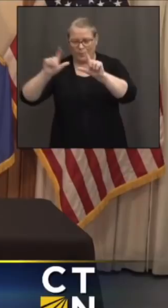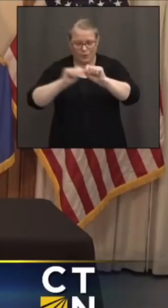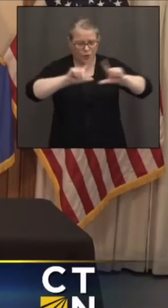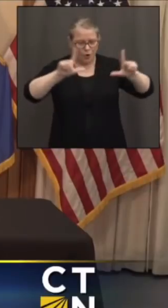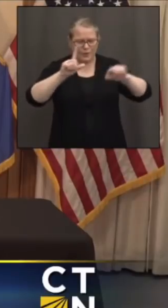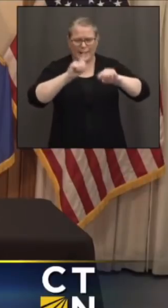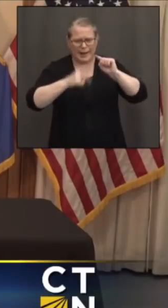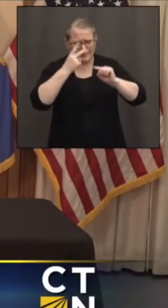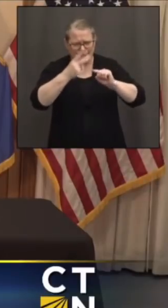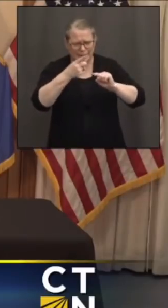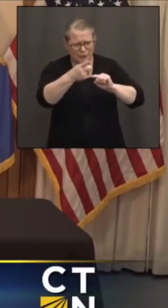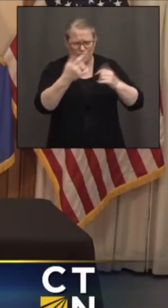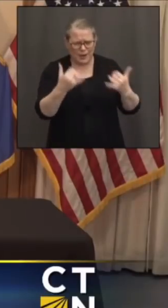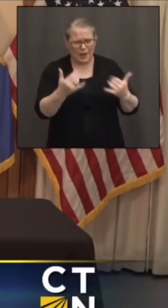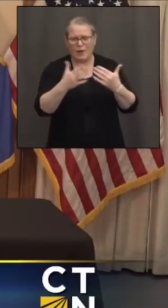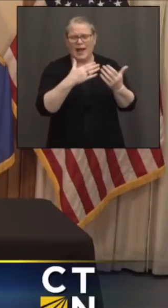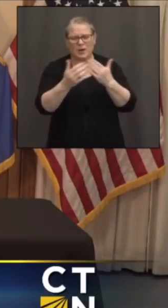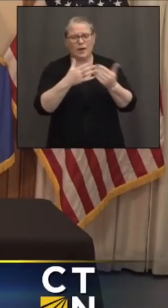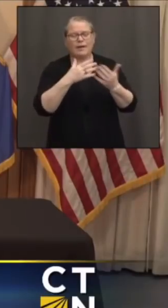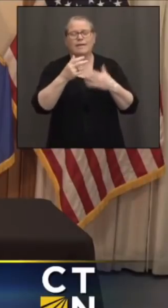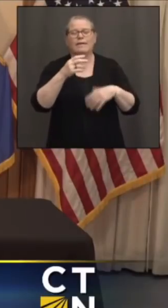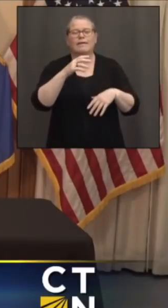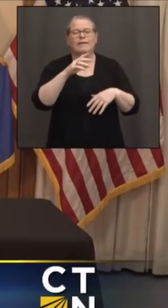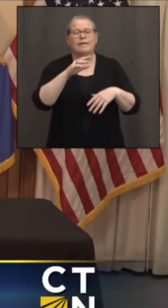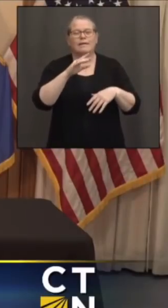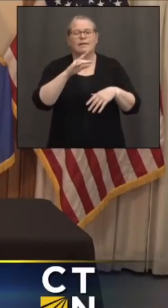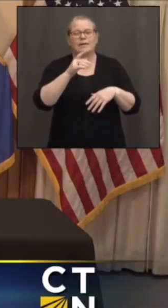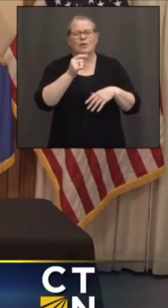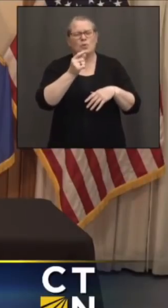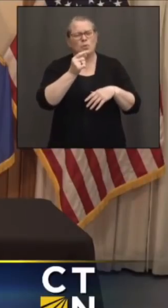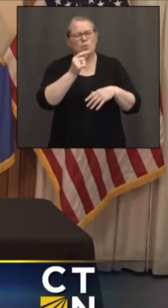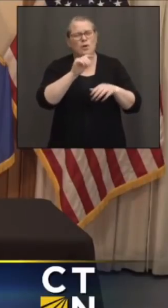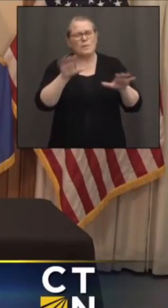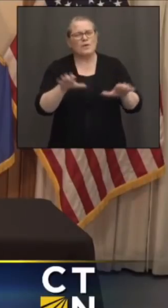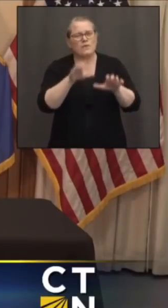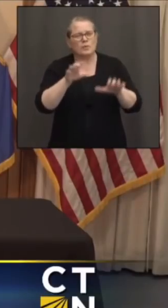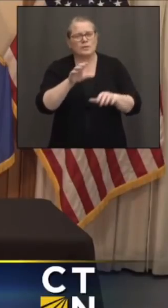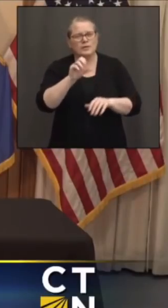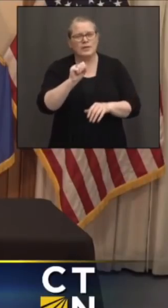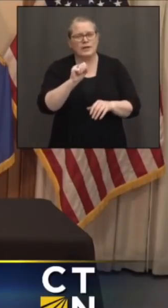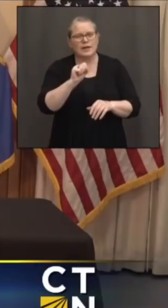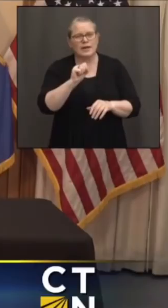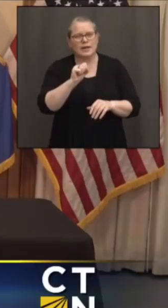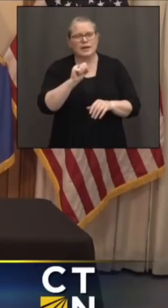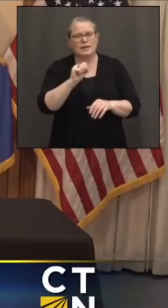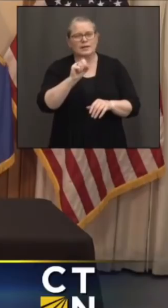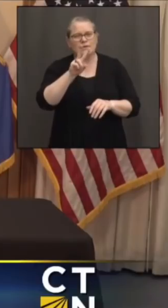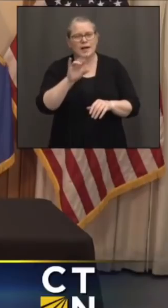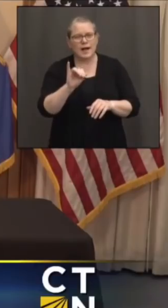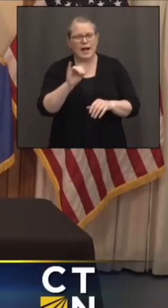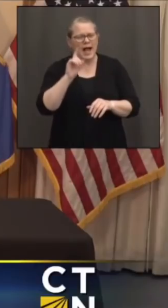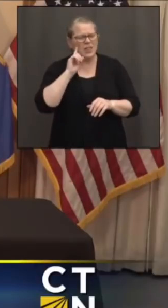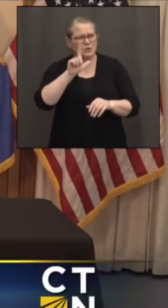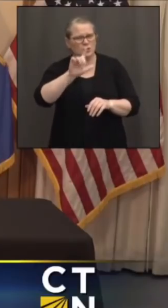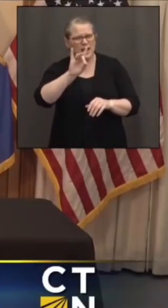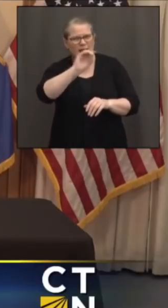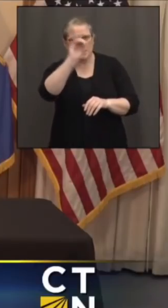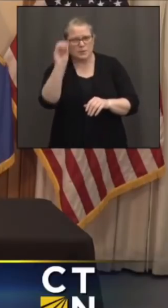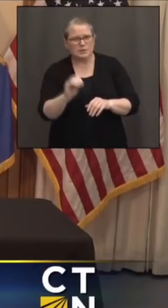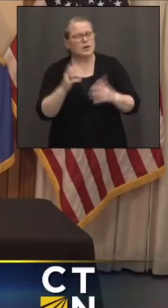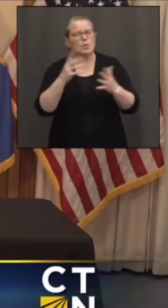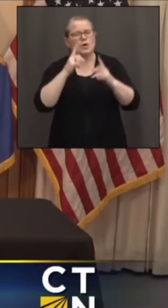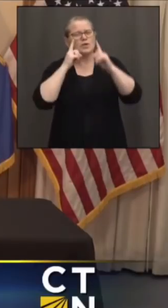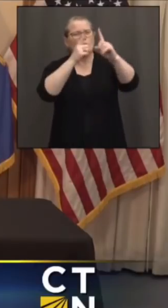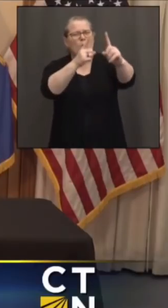performance in terms of the SBI? thought I saw something somewhere, maybe 28 percent. But maybe you could give us what the goal